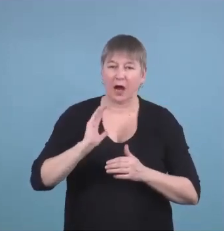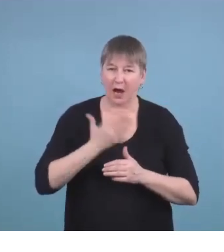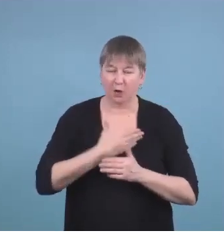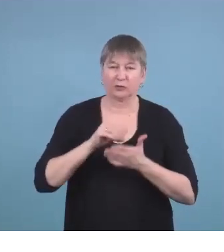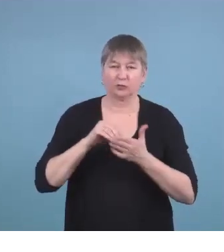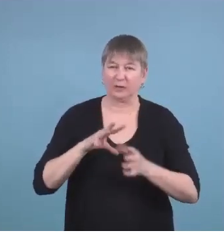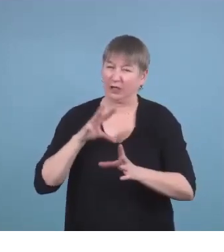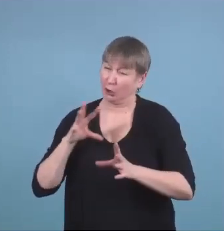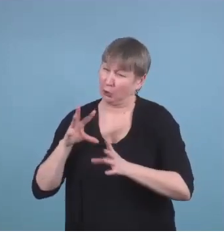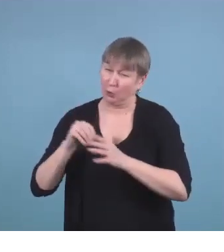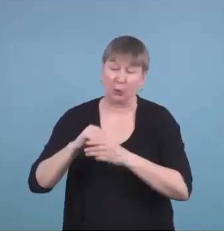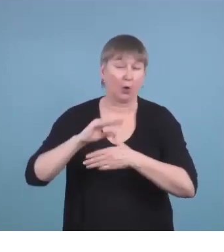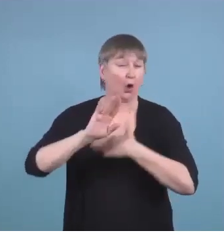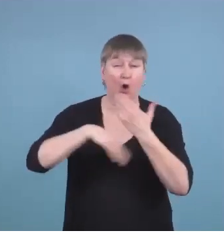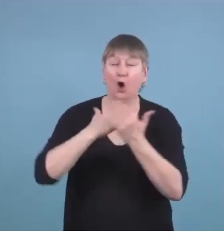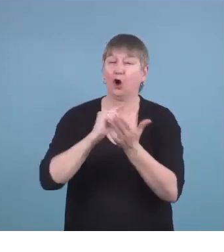in everything graduation.